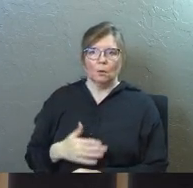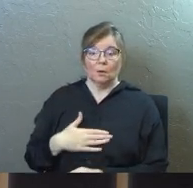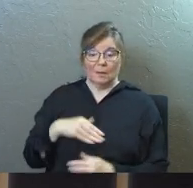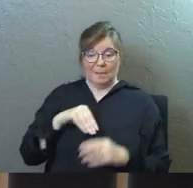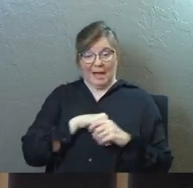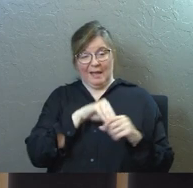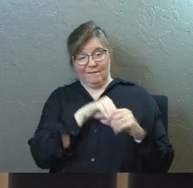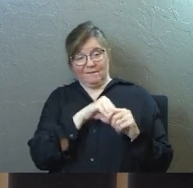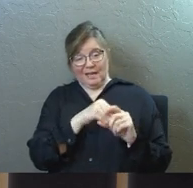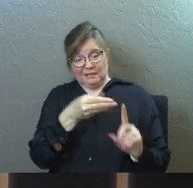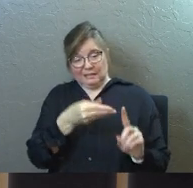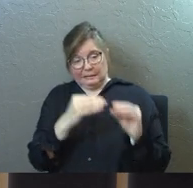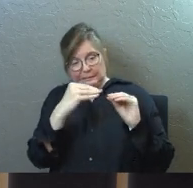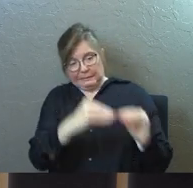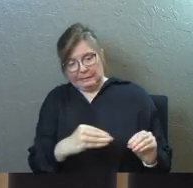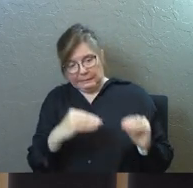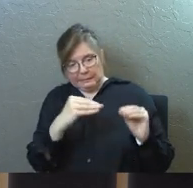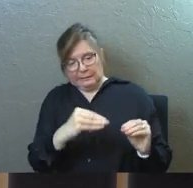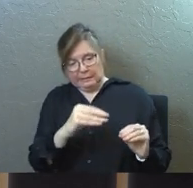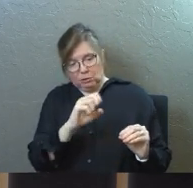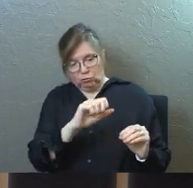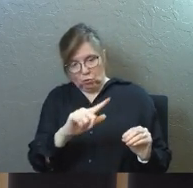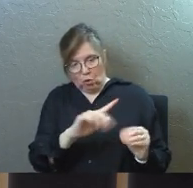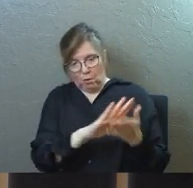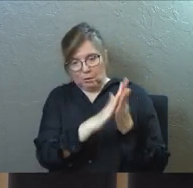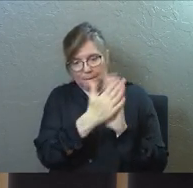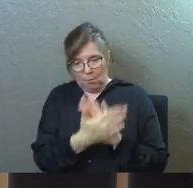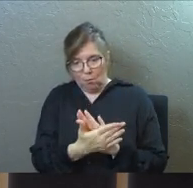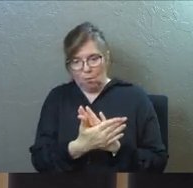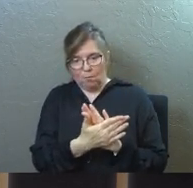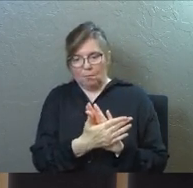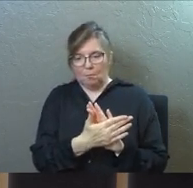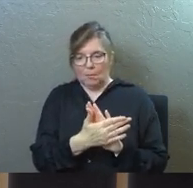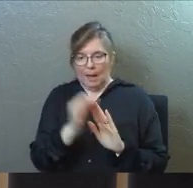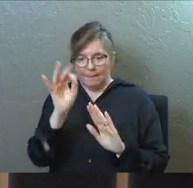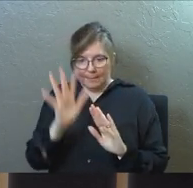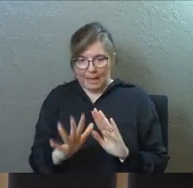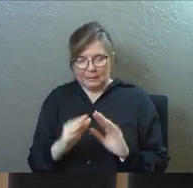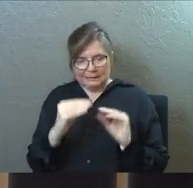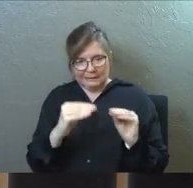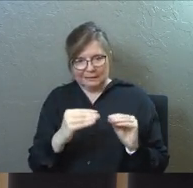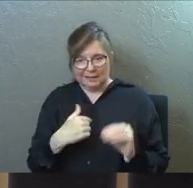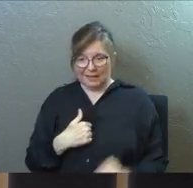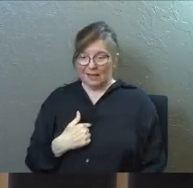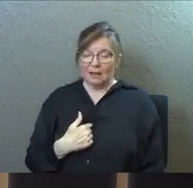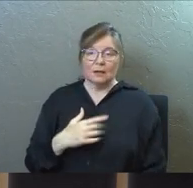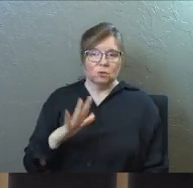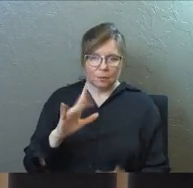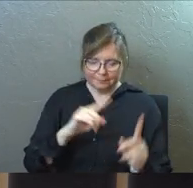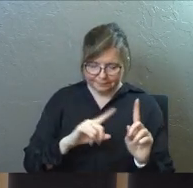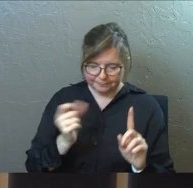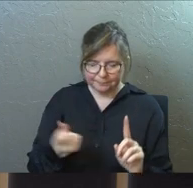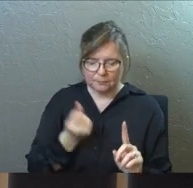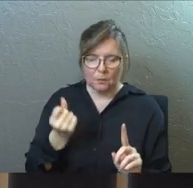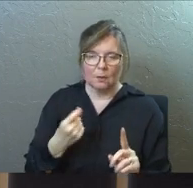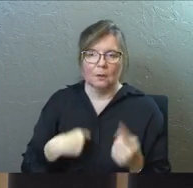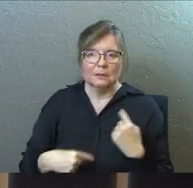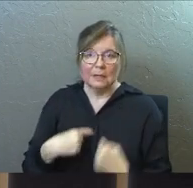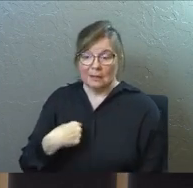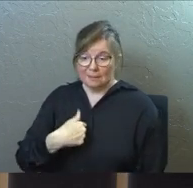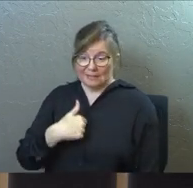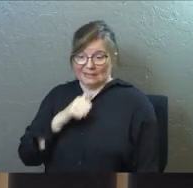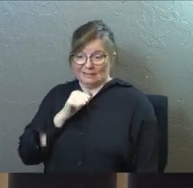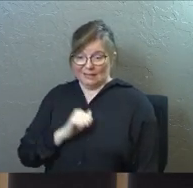investing in Saul, who became Paul, by saying, no, I'm not going to do this alone, I'm going to bring somebody else alongside, I'm going to mentor